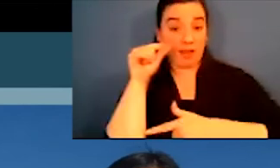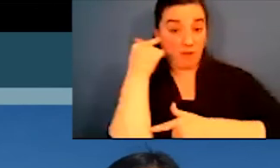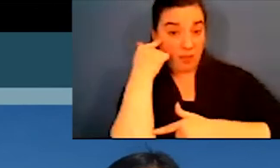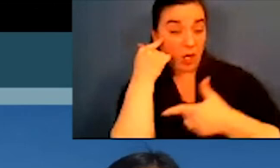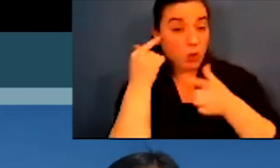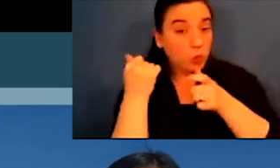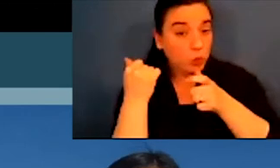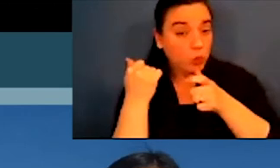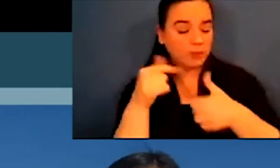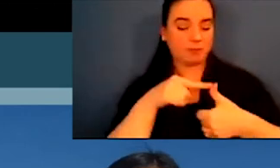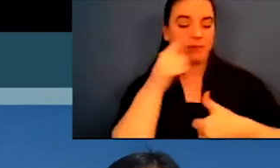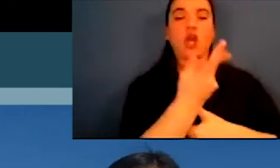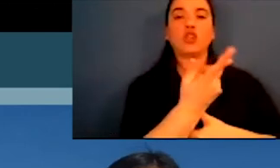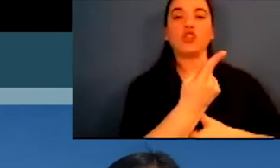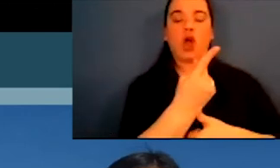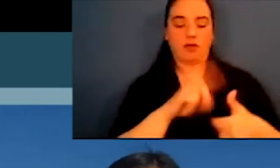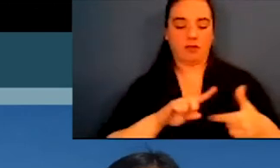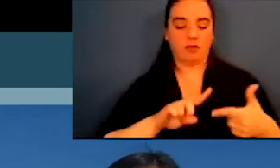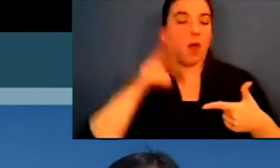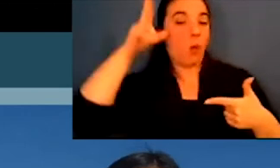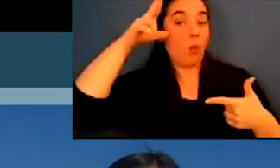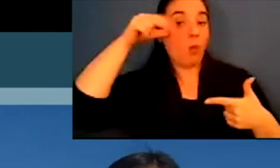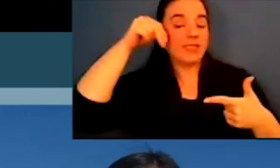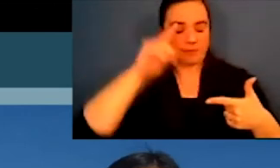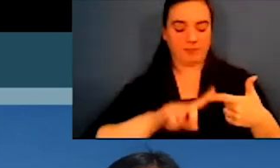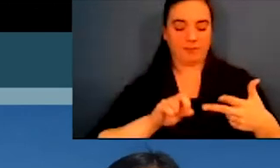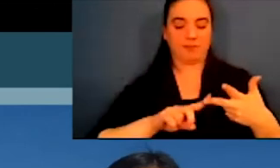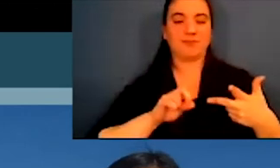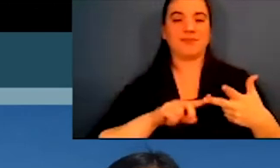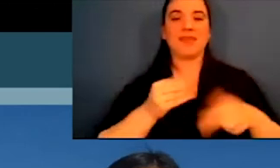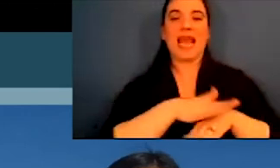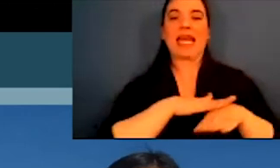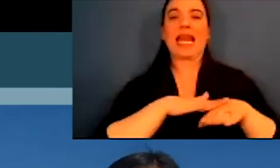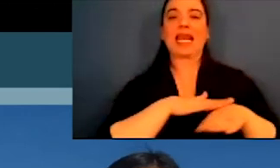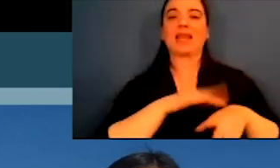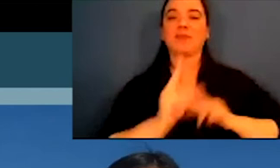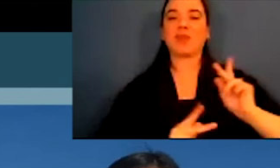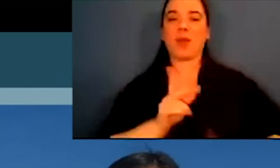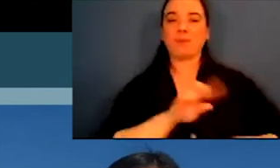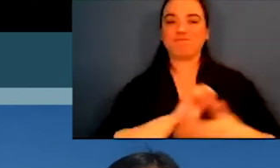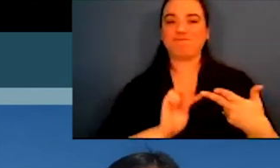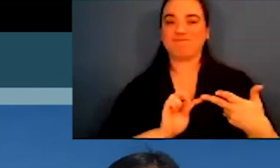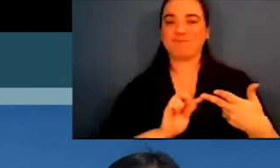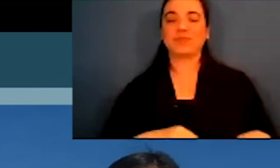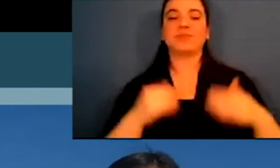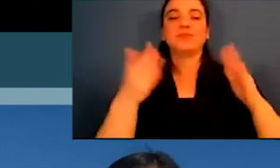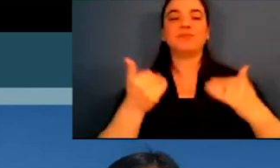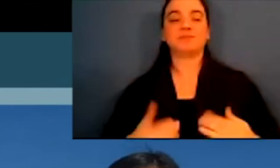States that have to register their blood quantum with the government are dogs, horses and native people.